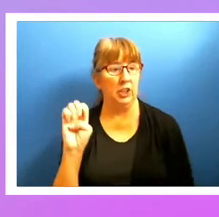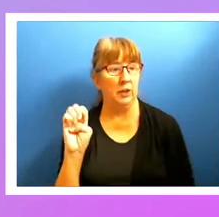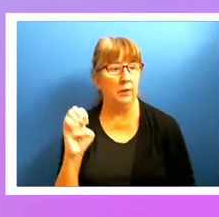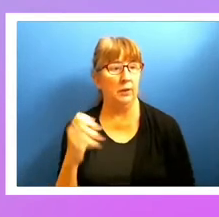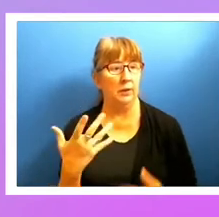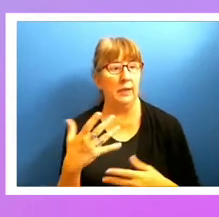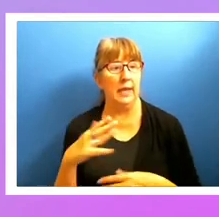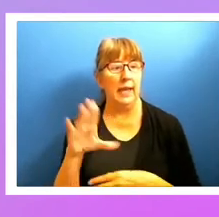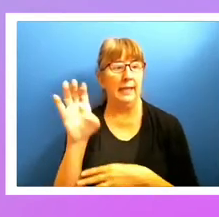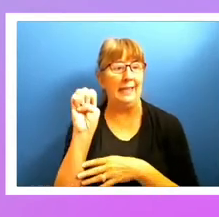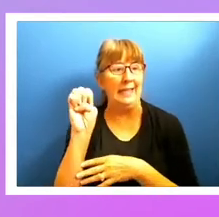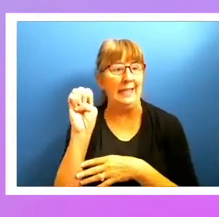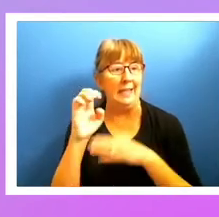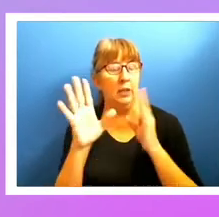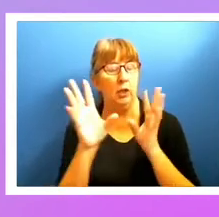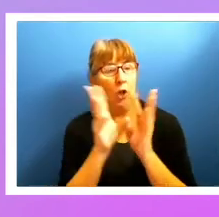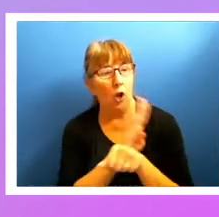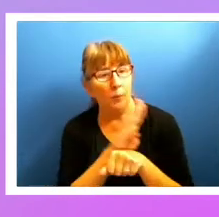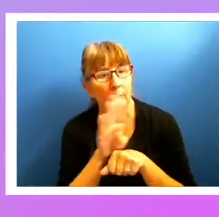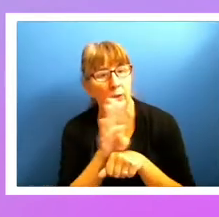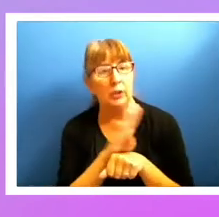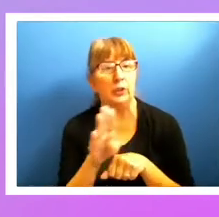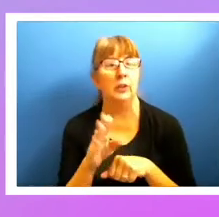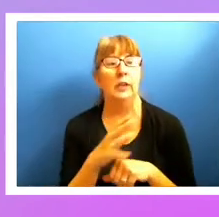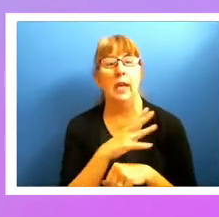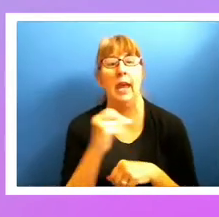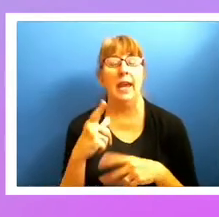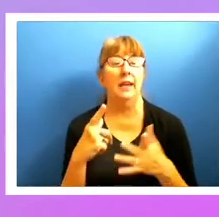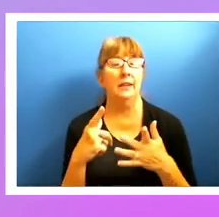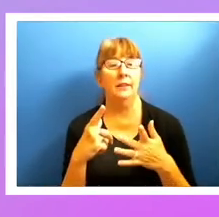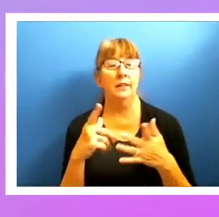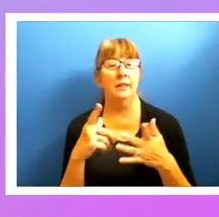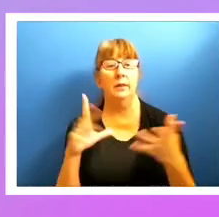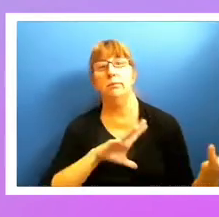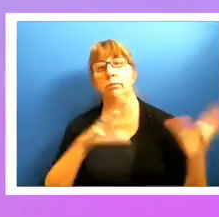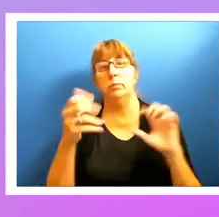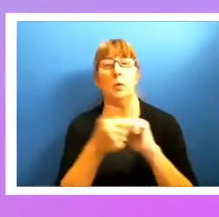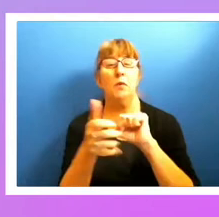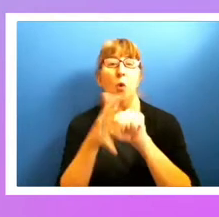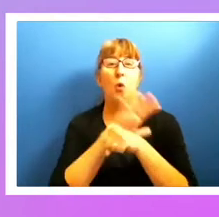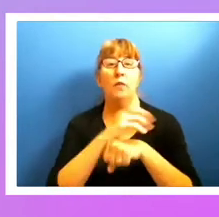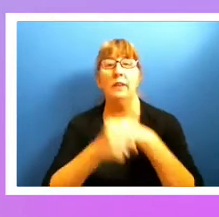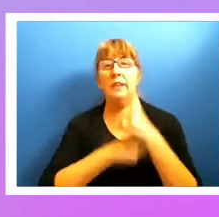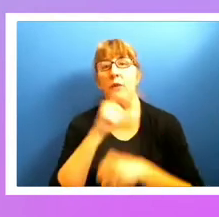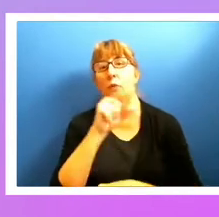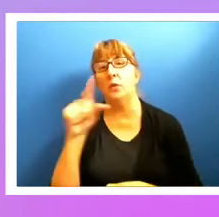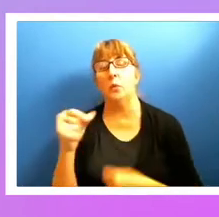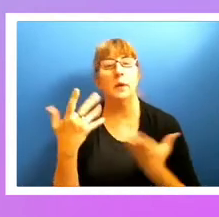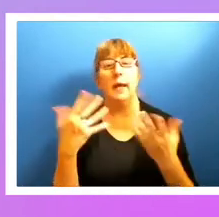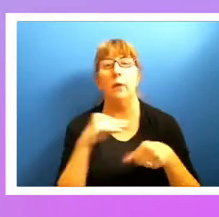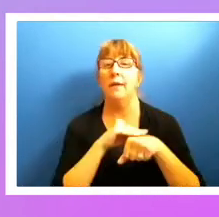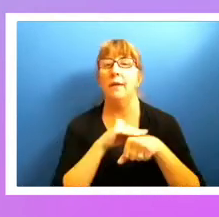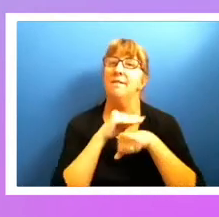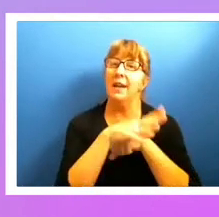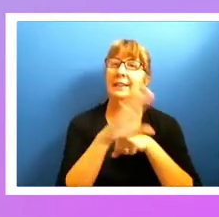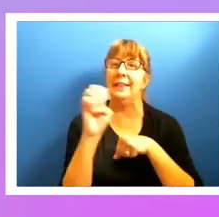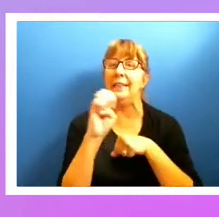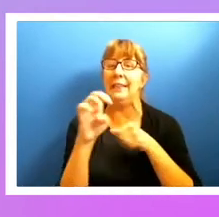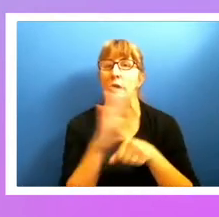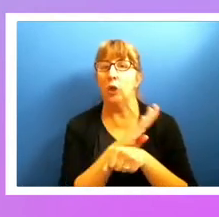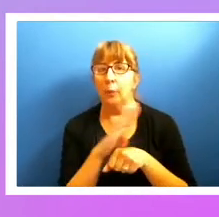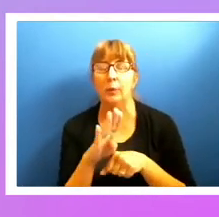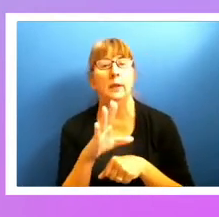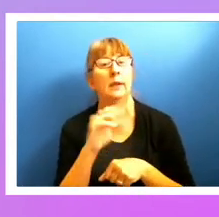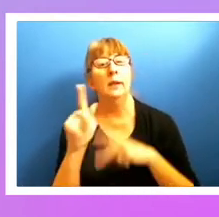We'll talk a little bit about the disruption of COVID in 2020 and what that meant to e-commerce and what that meant to people who suddenly